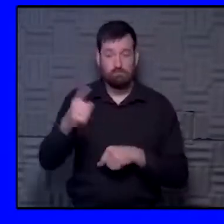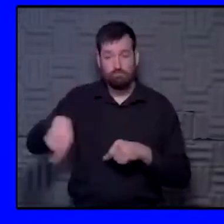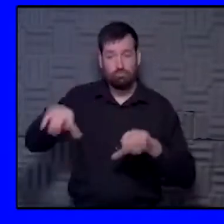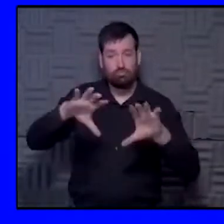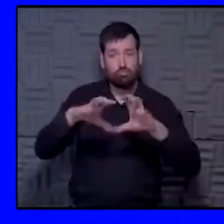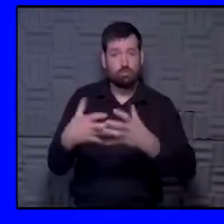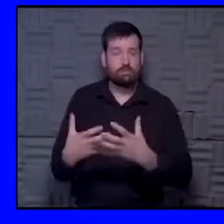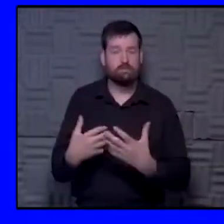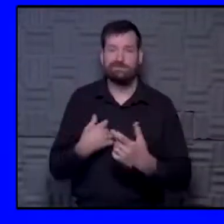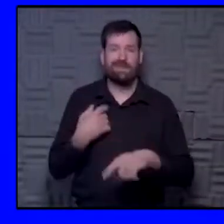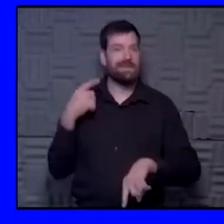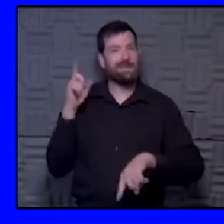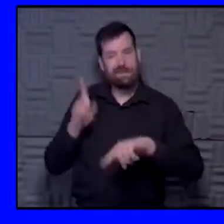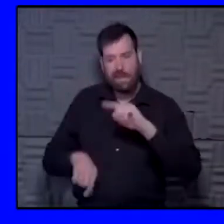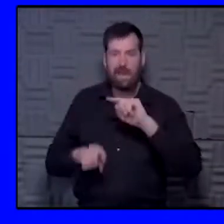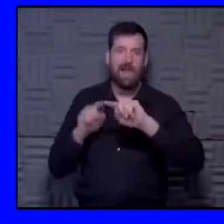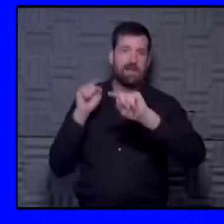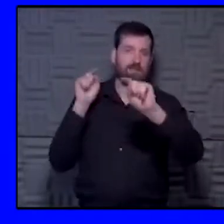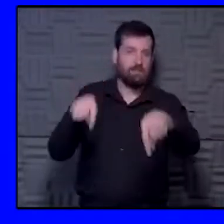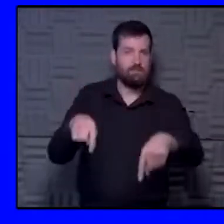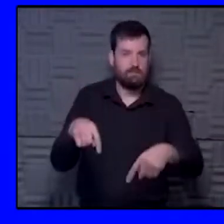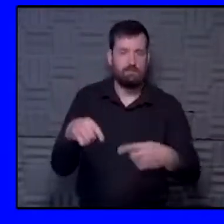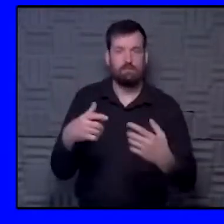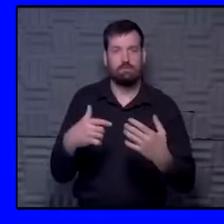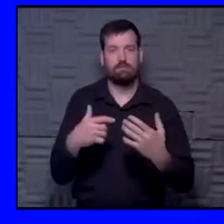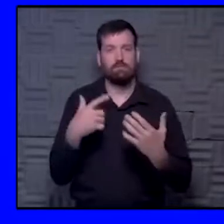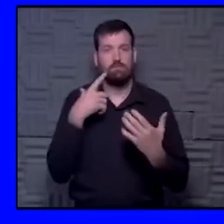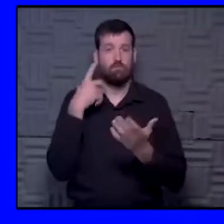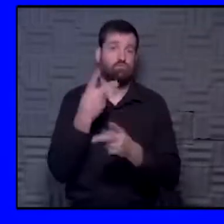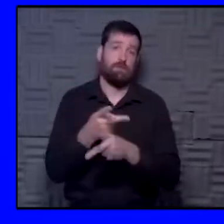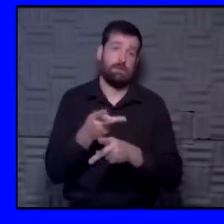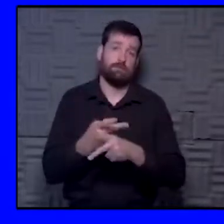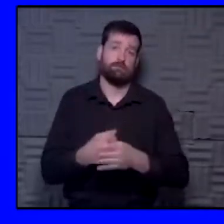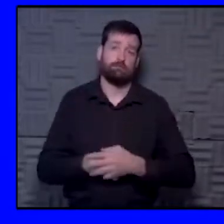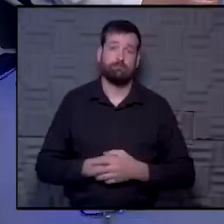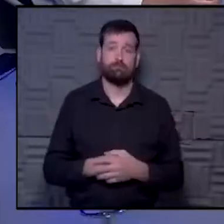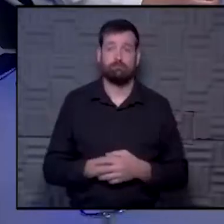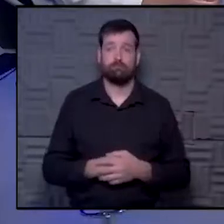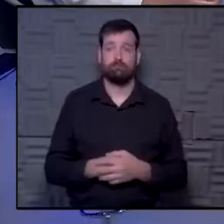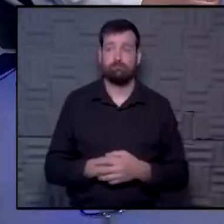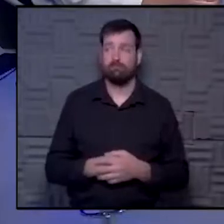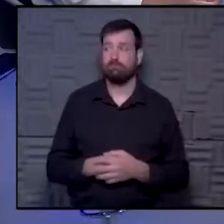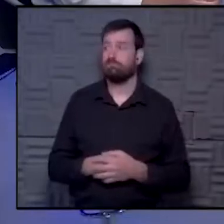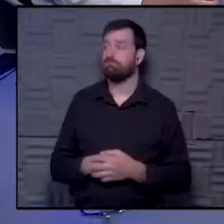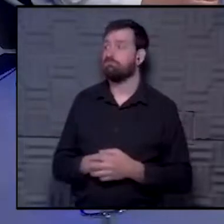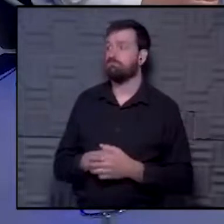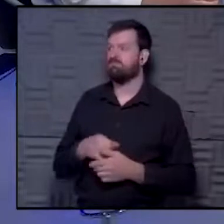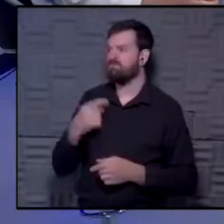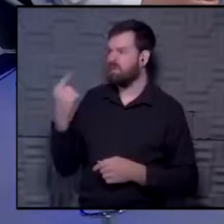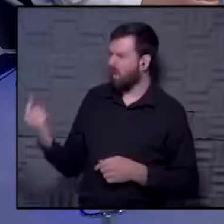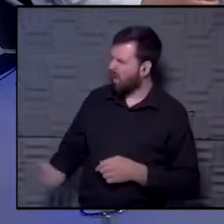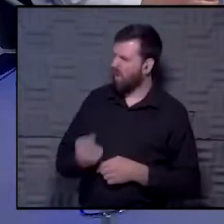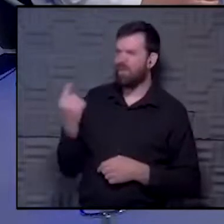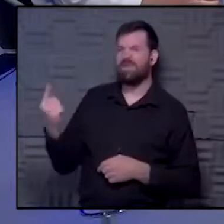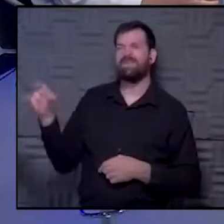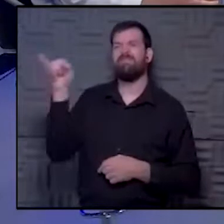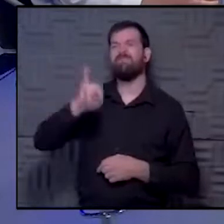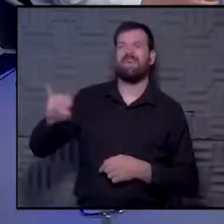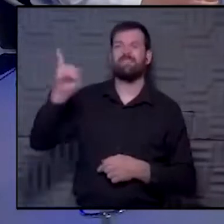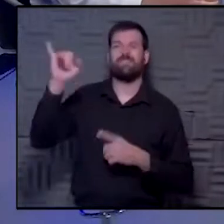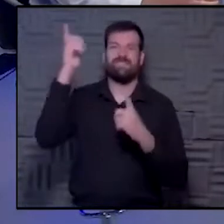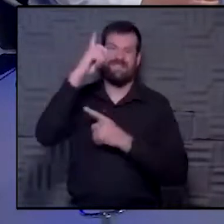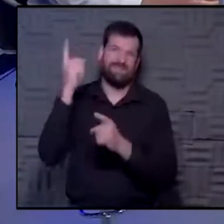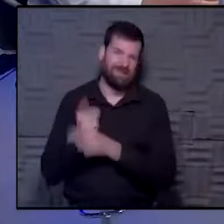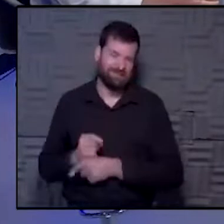just could not get to those areas that needed those programs to be going. Go figure. It's always about infectious disease. I I was bringing it around.